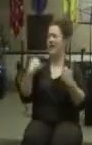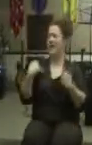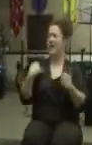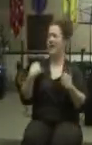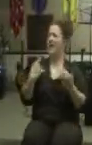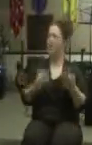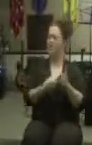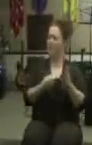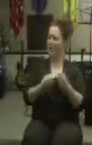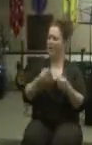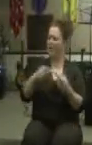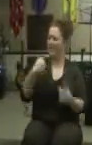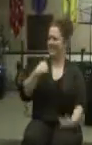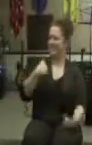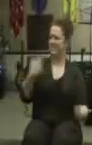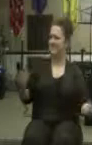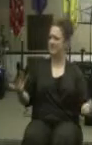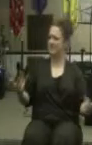I deserve this.